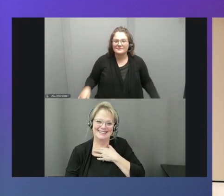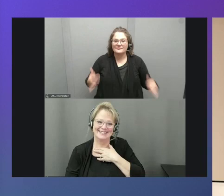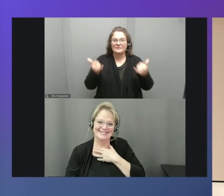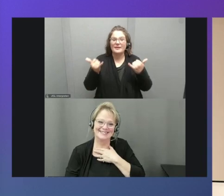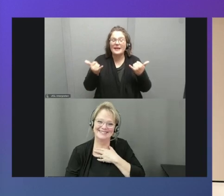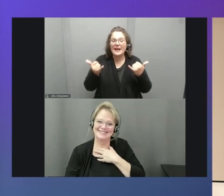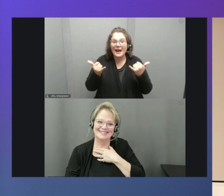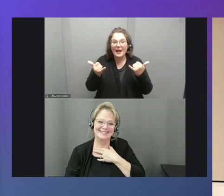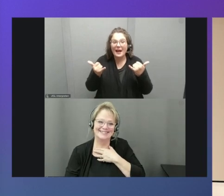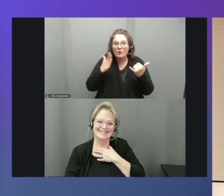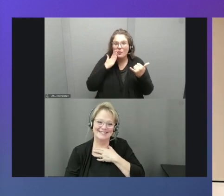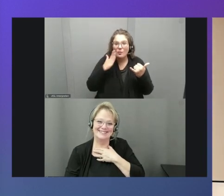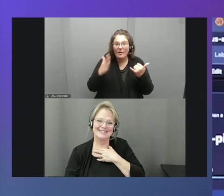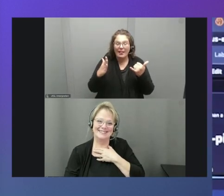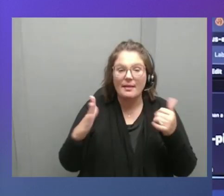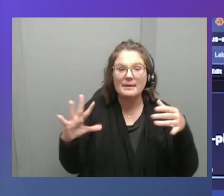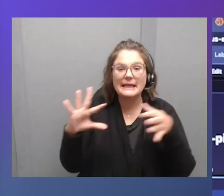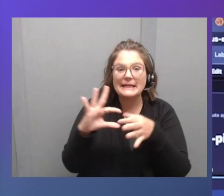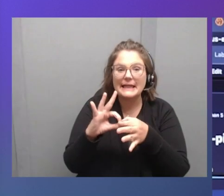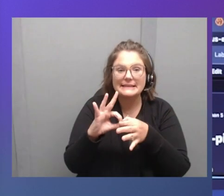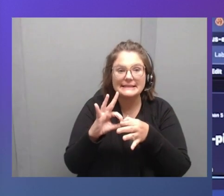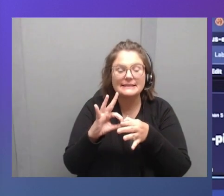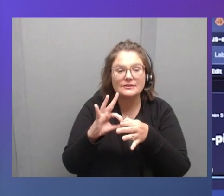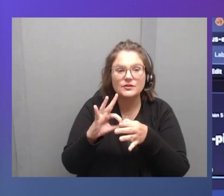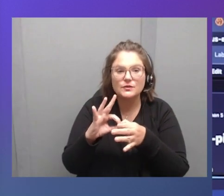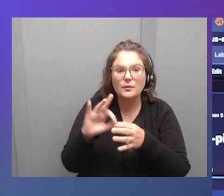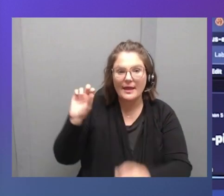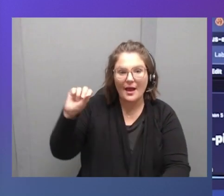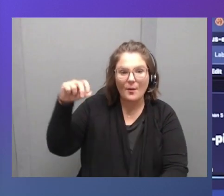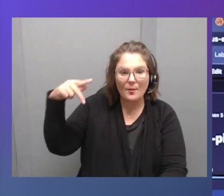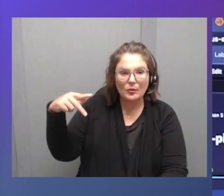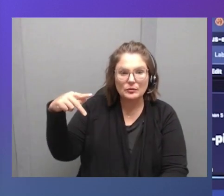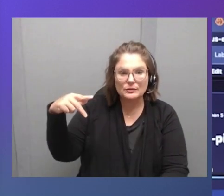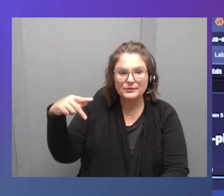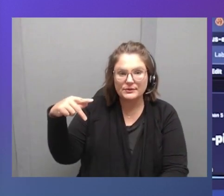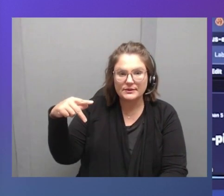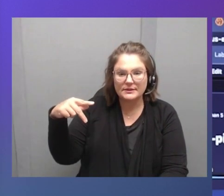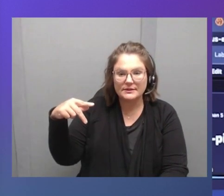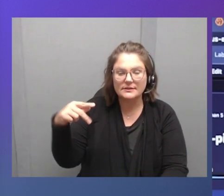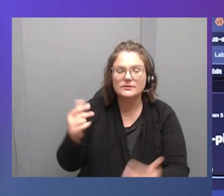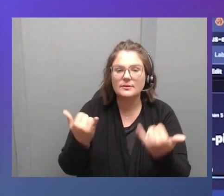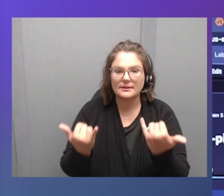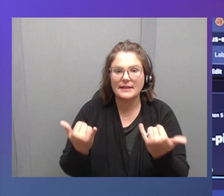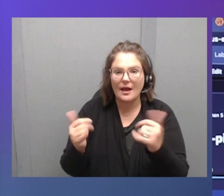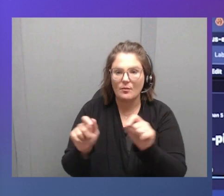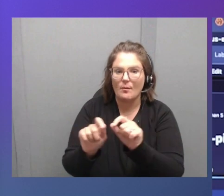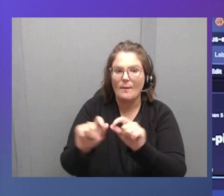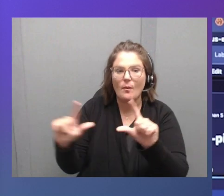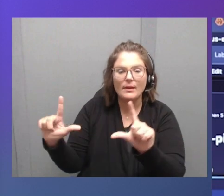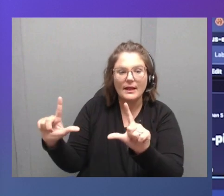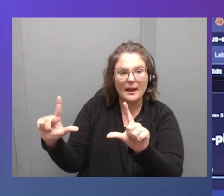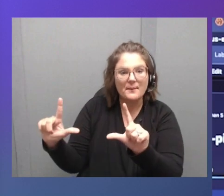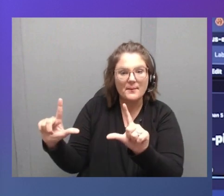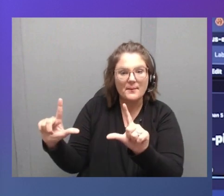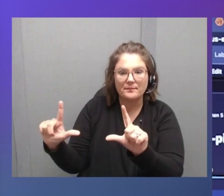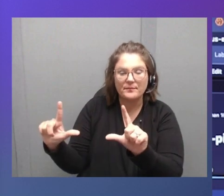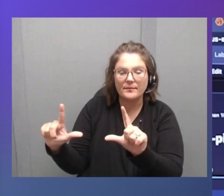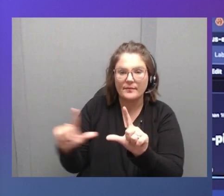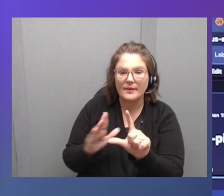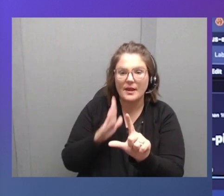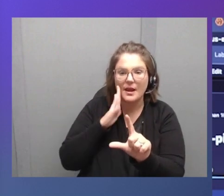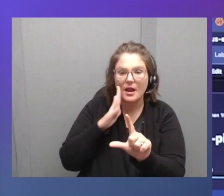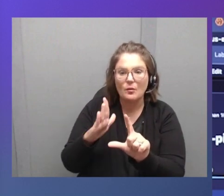to the Outpost, which is just local right there. Okay. I'm going to go into our inference loop. And I'm going to do